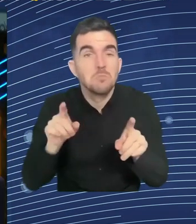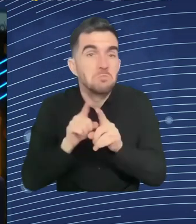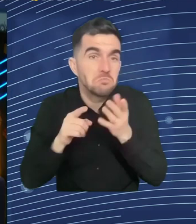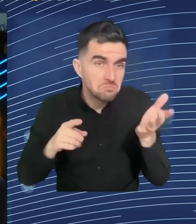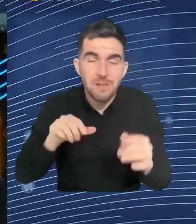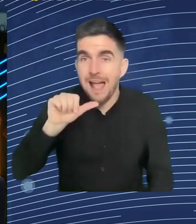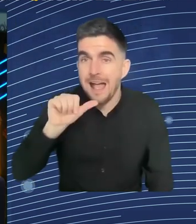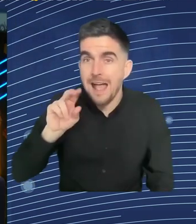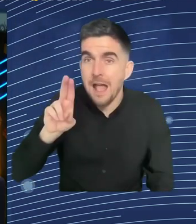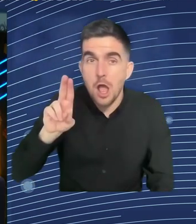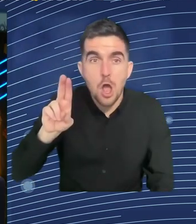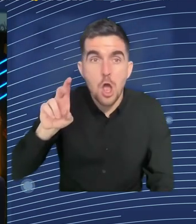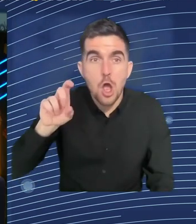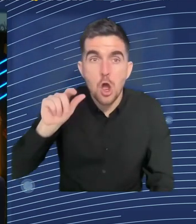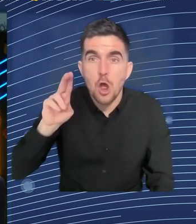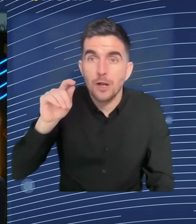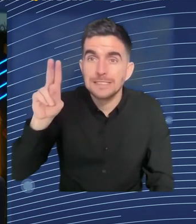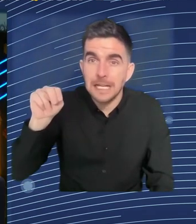our excellent panelists for their contribution.